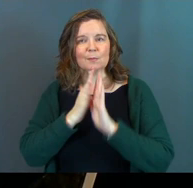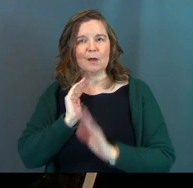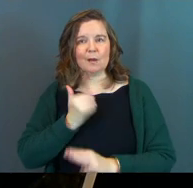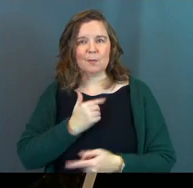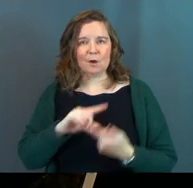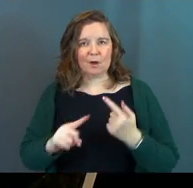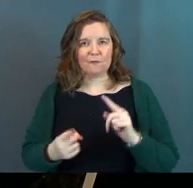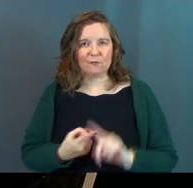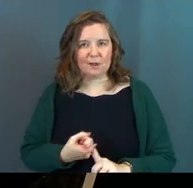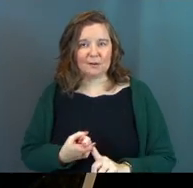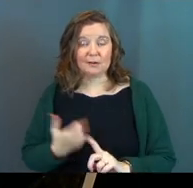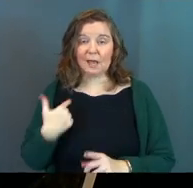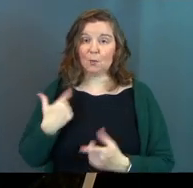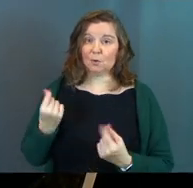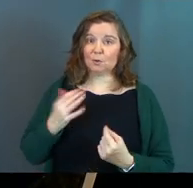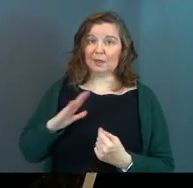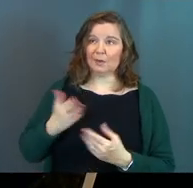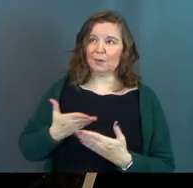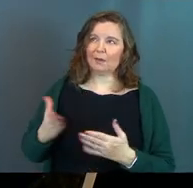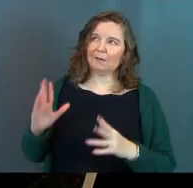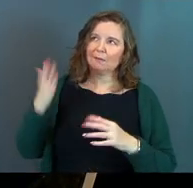And we do this thing with God, don't we?